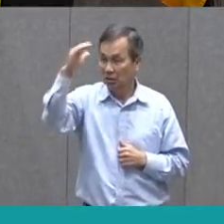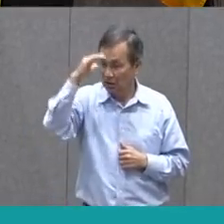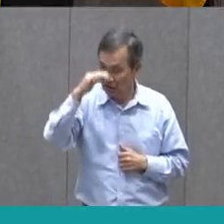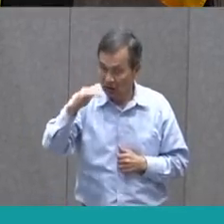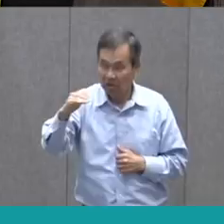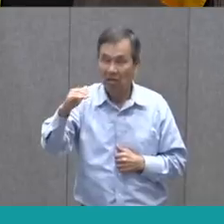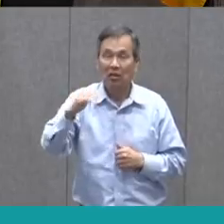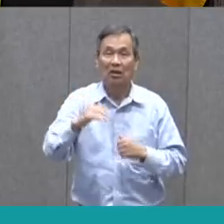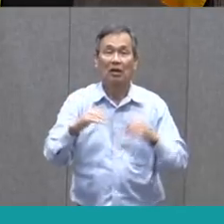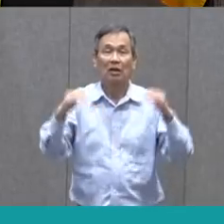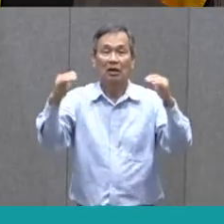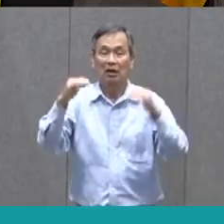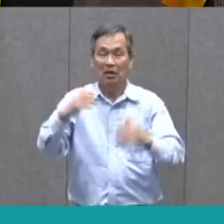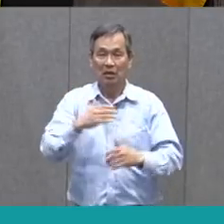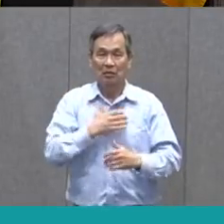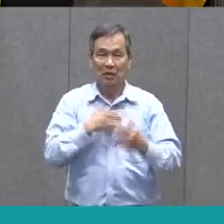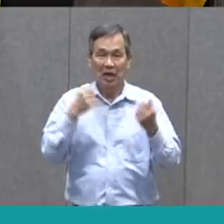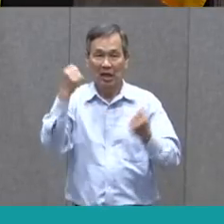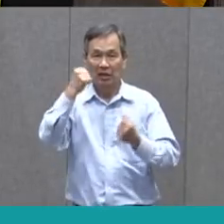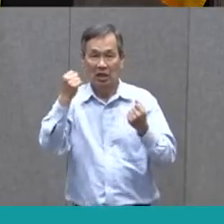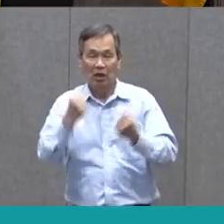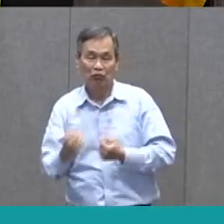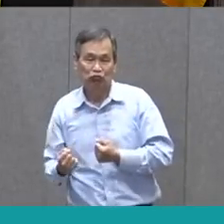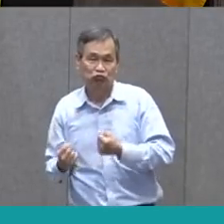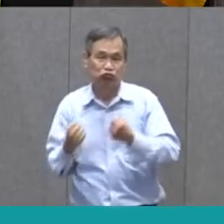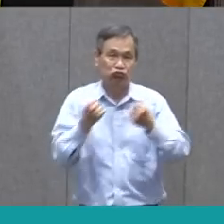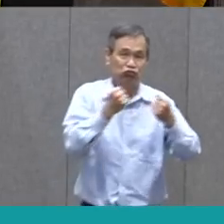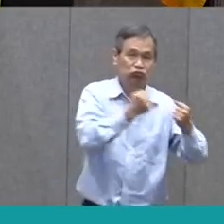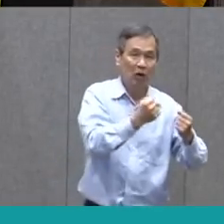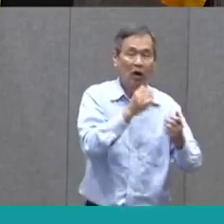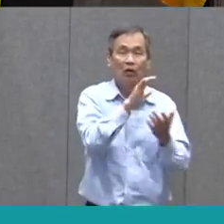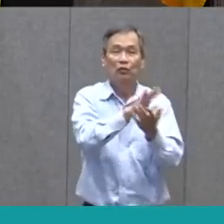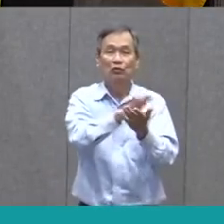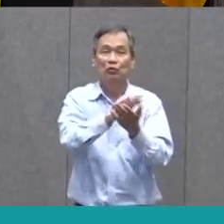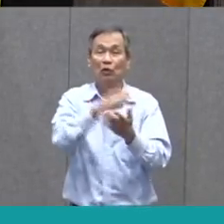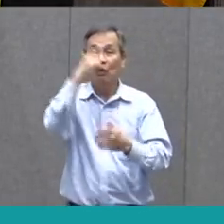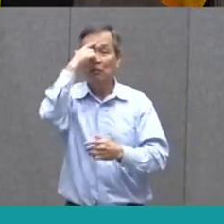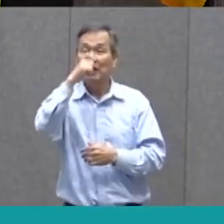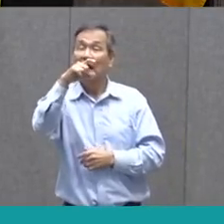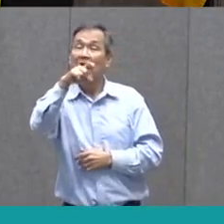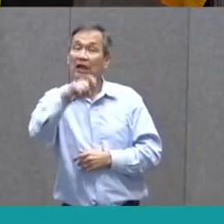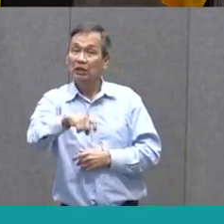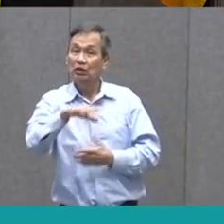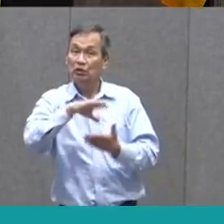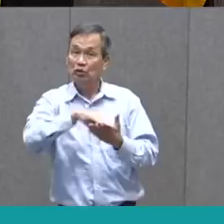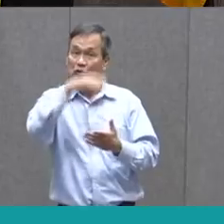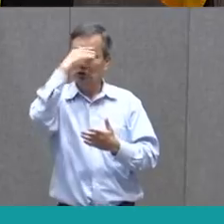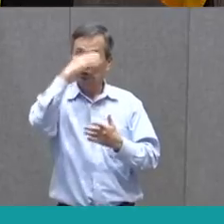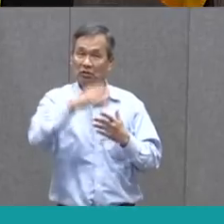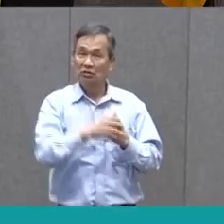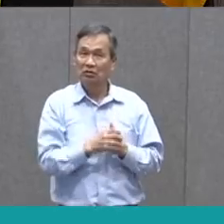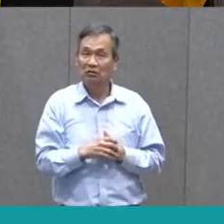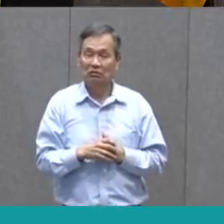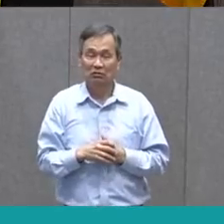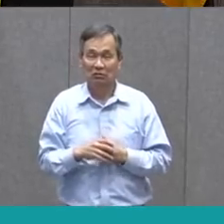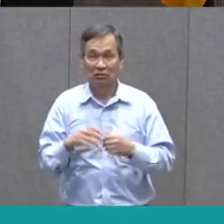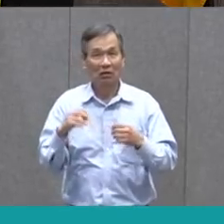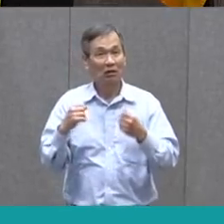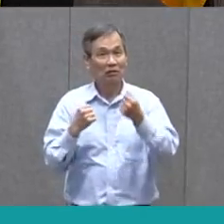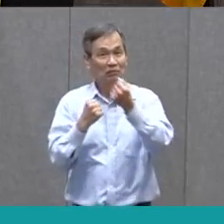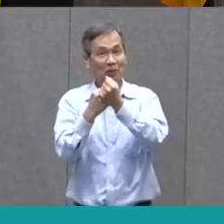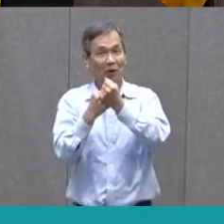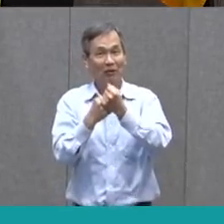Next, my car takes me to school because I need to learn. That's my next sentence.